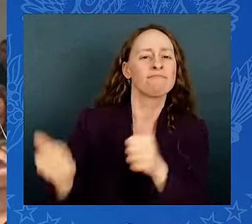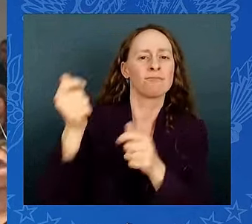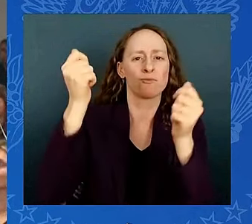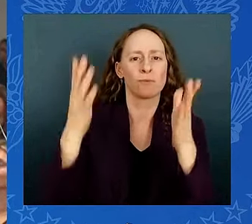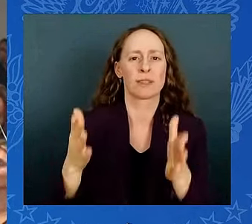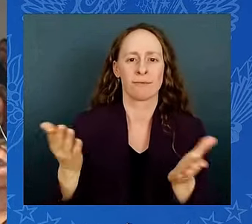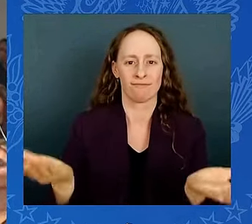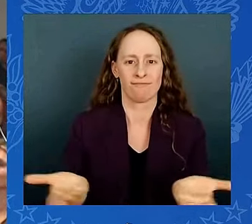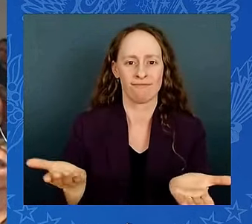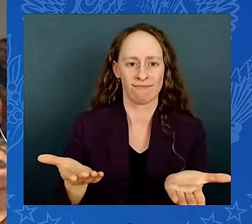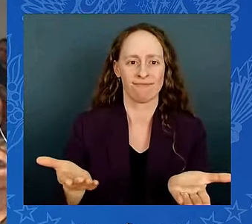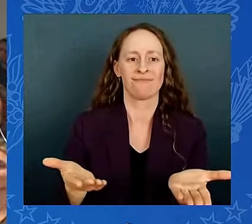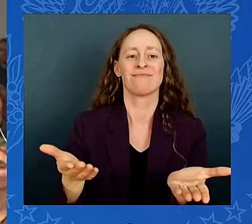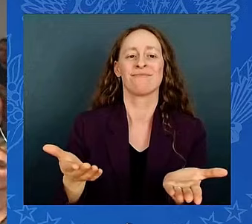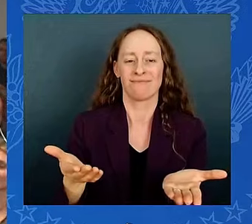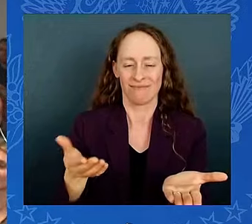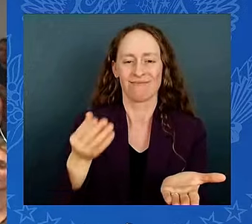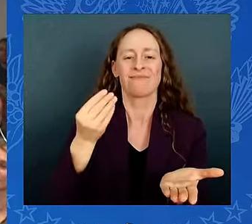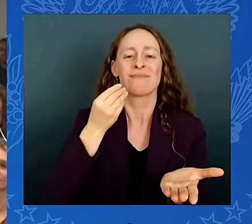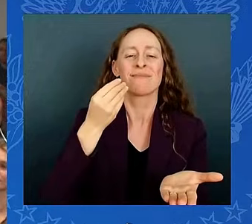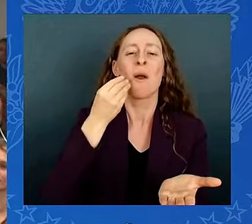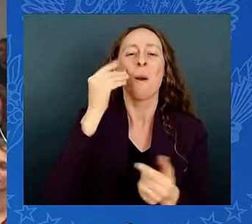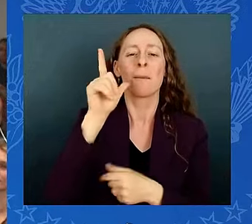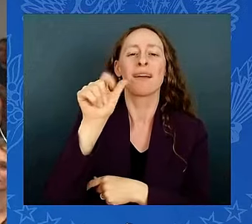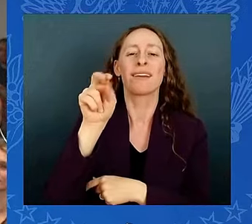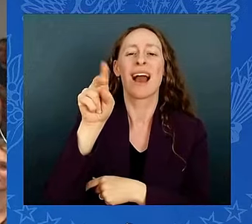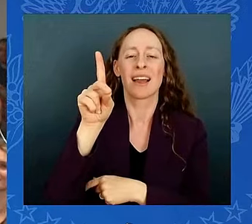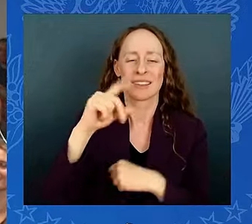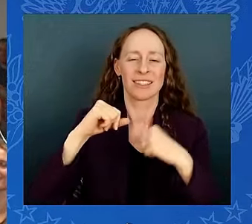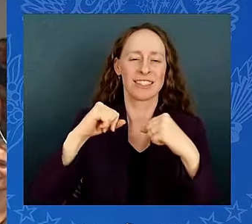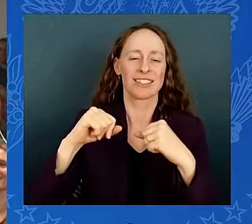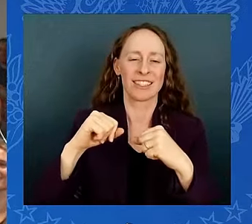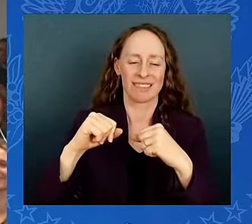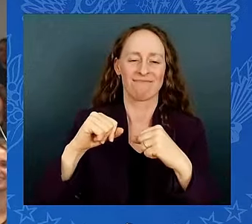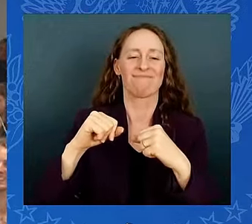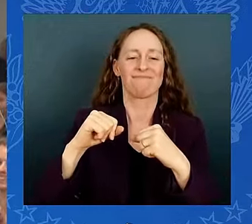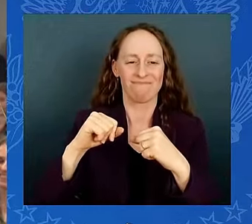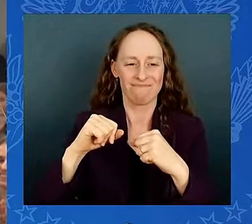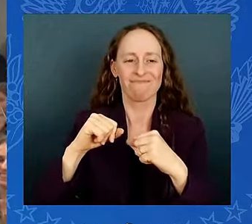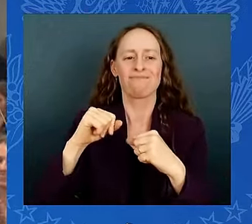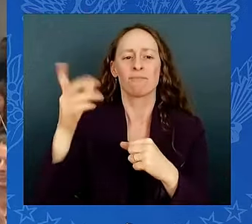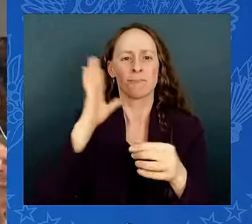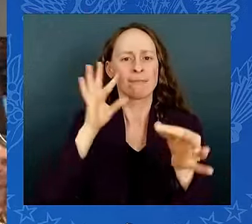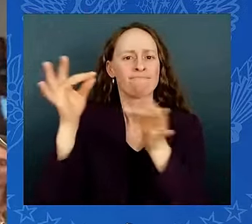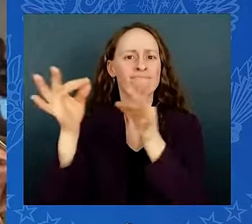front lines for extreme weather events. Where are you, pal? Right here. Right behind you.